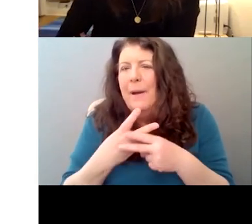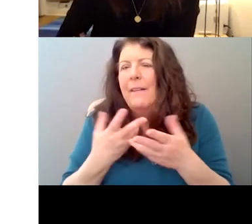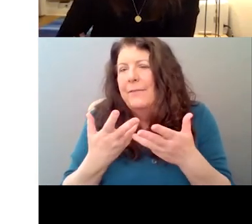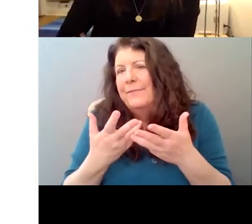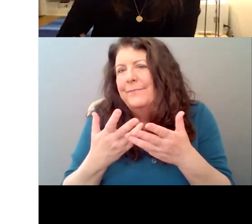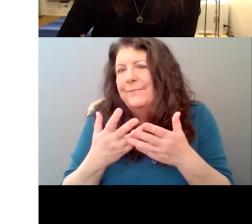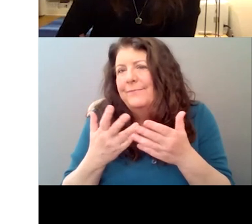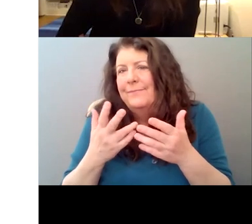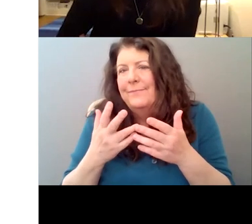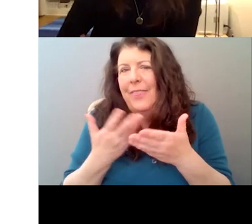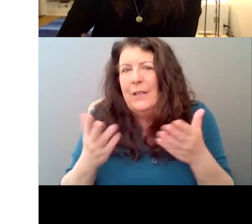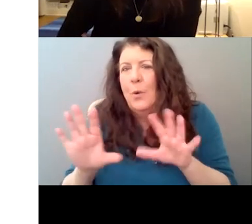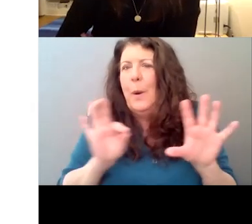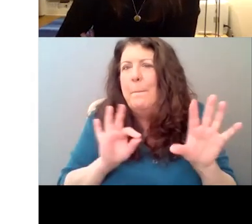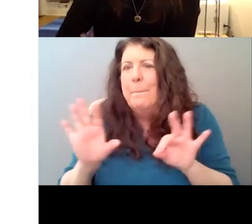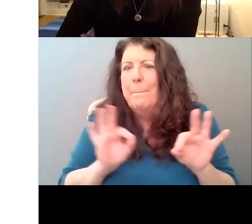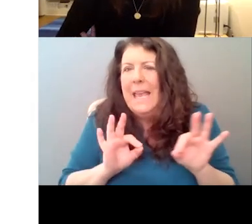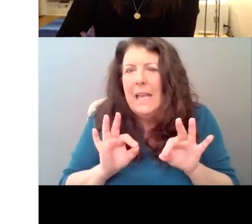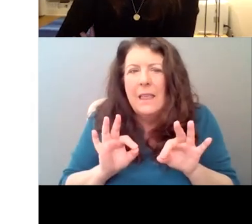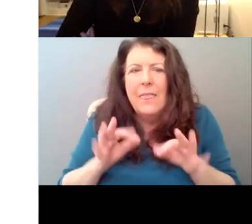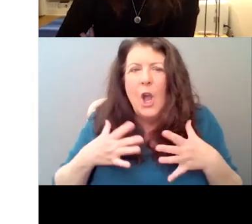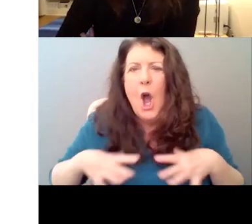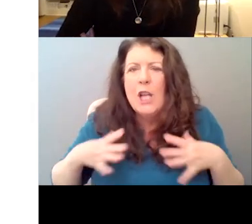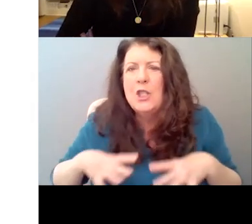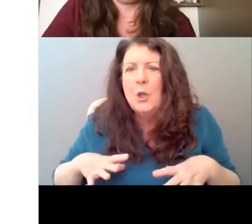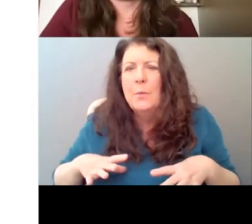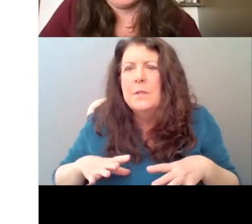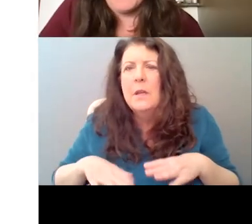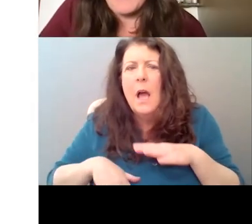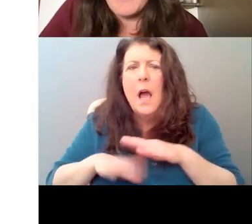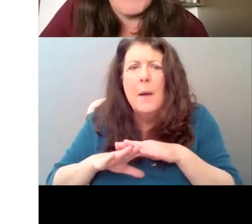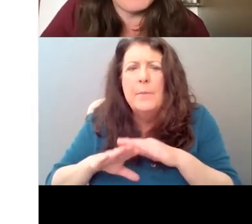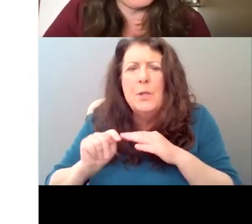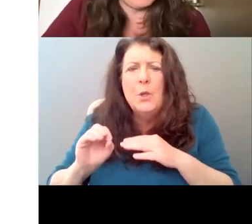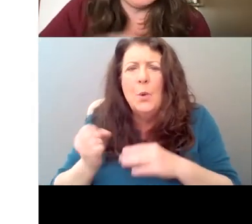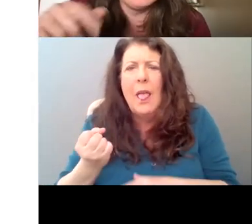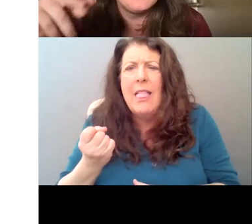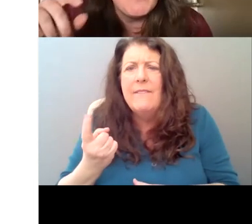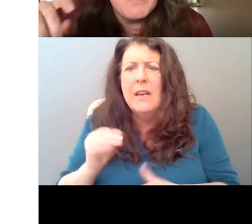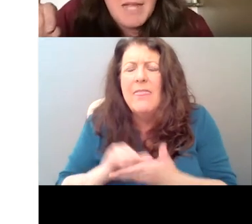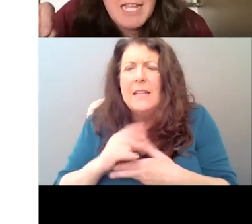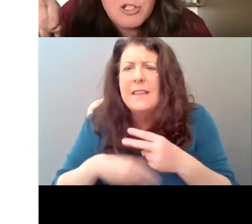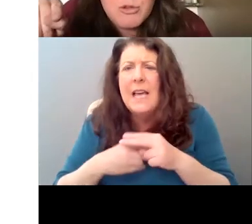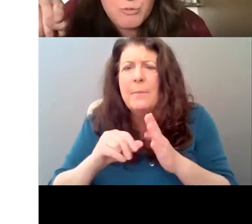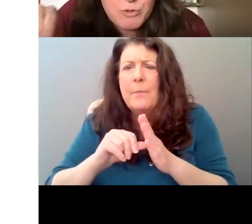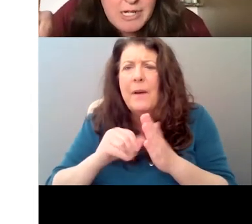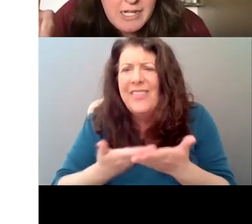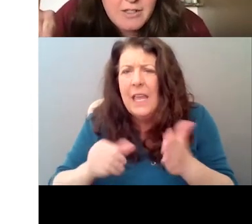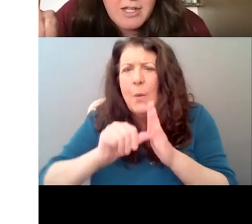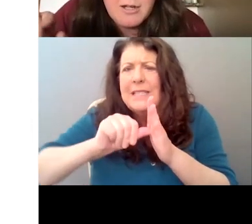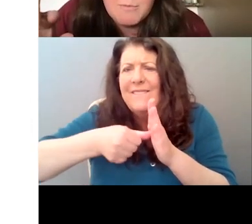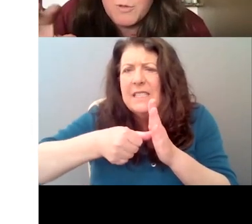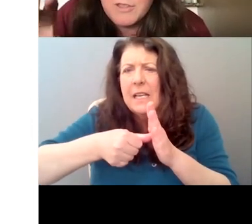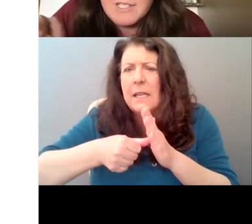and, and so that those would be the things I was emphasizing. Got it. Um, okay, Kat, let's jump to page three,